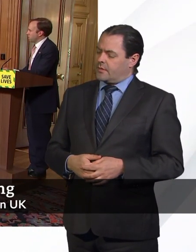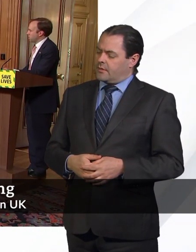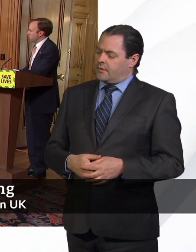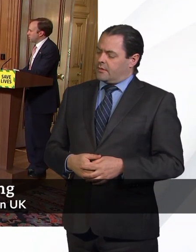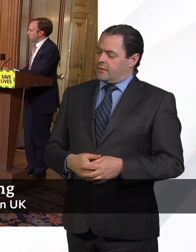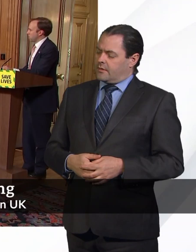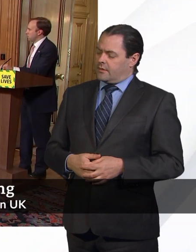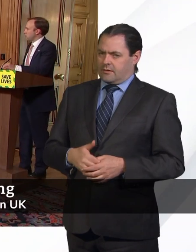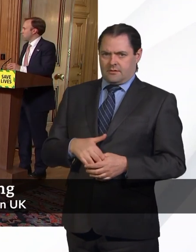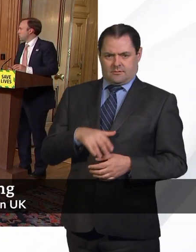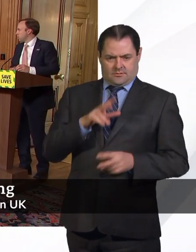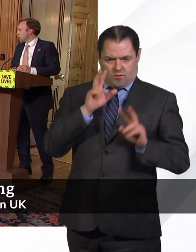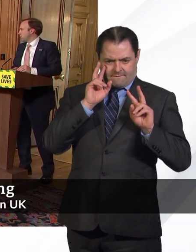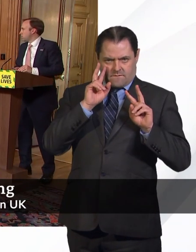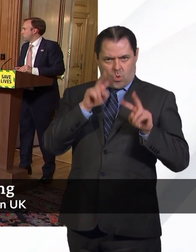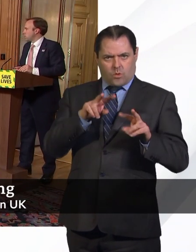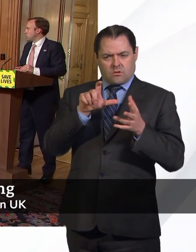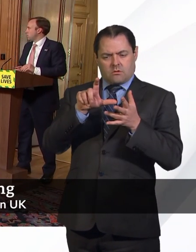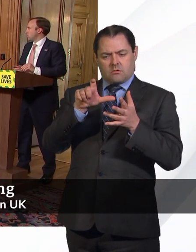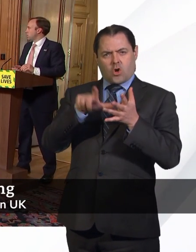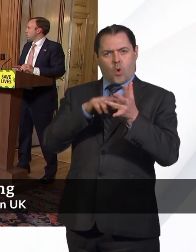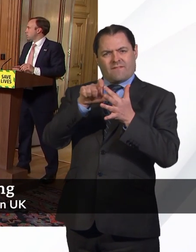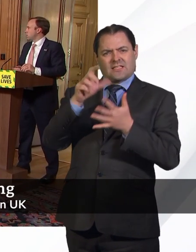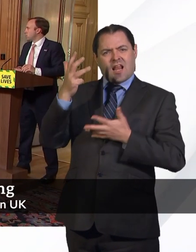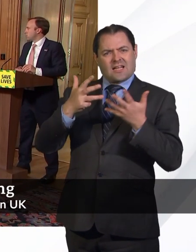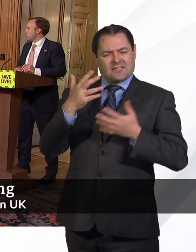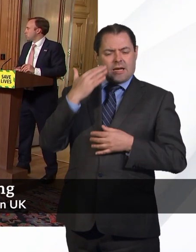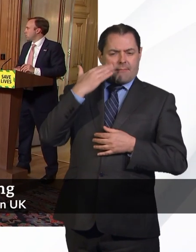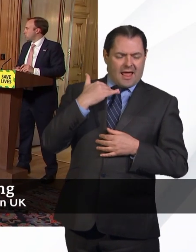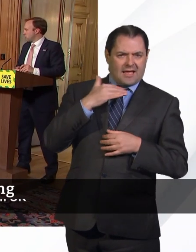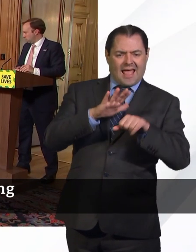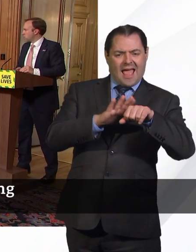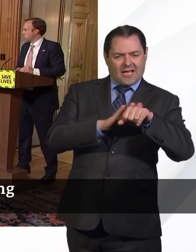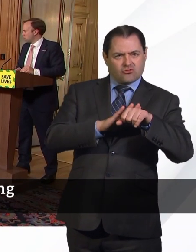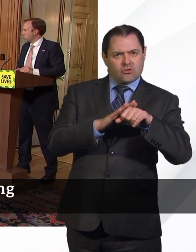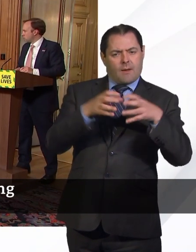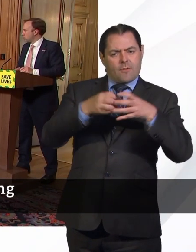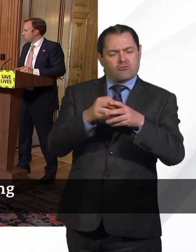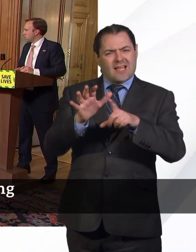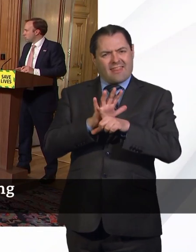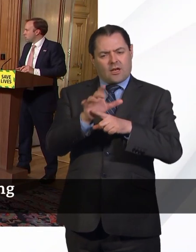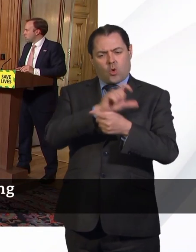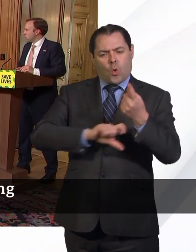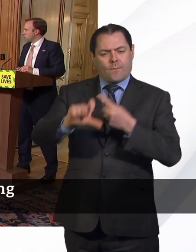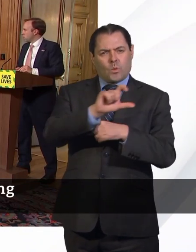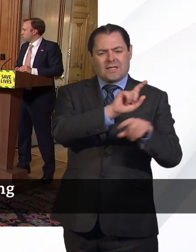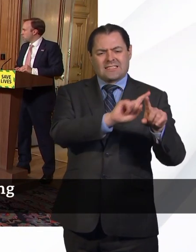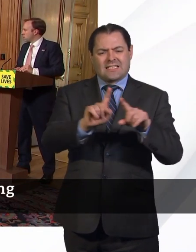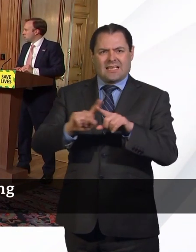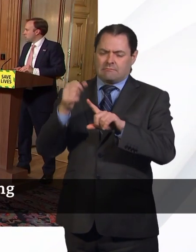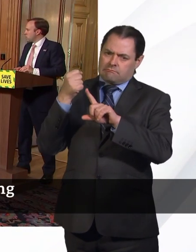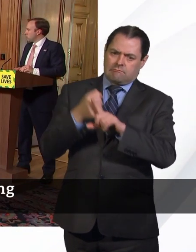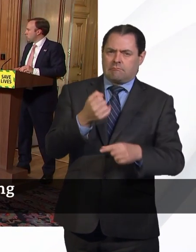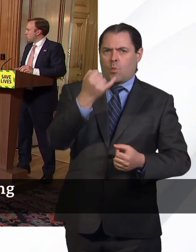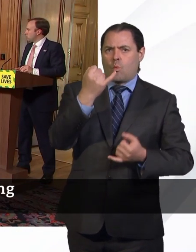disproportionate way in which COVID-19 has affected people from Black, Asian and minority ethnic communities, there's understandably a